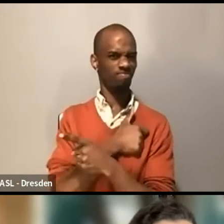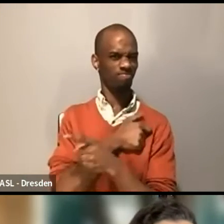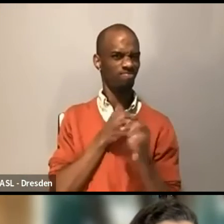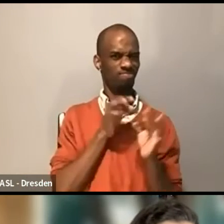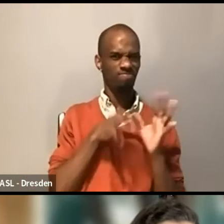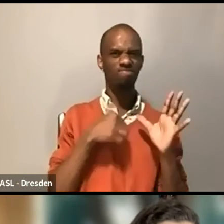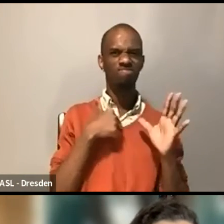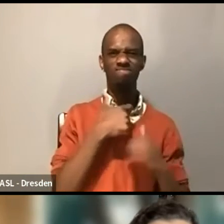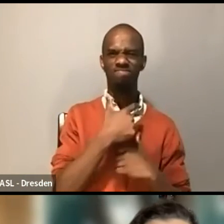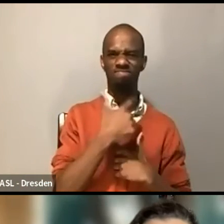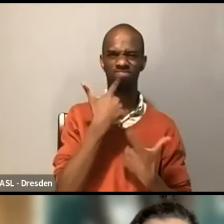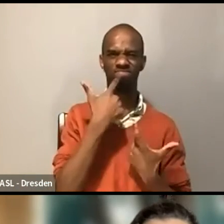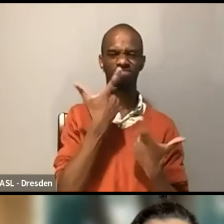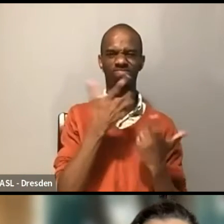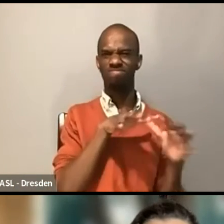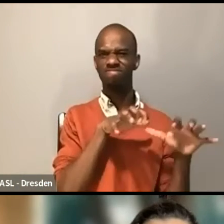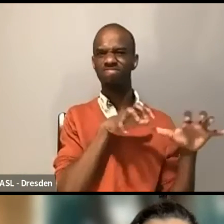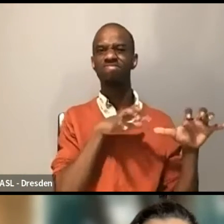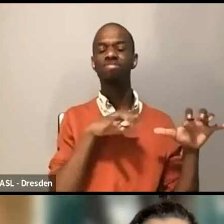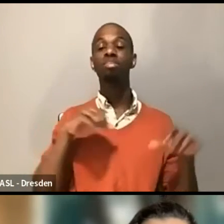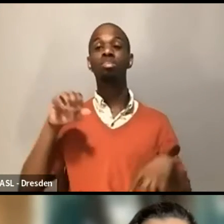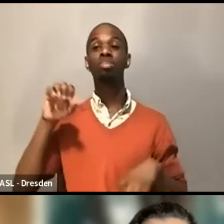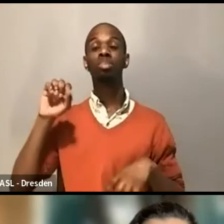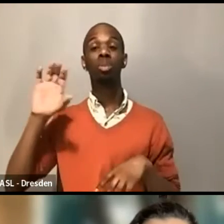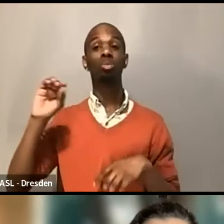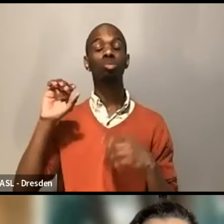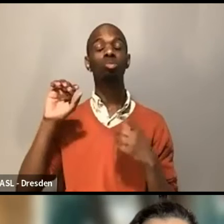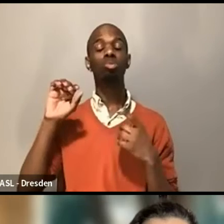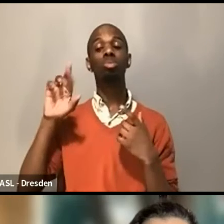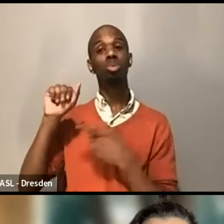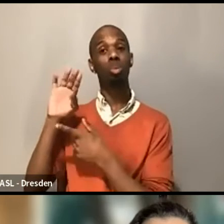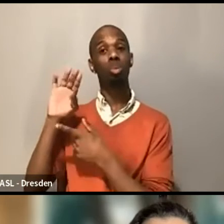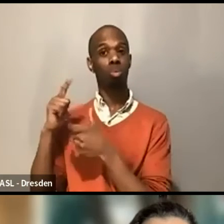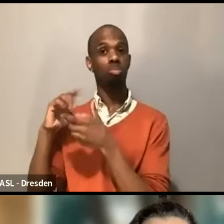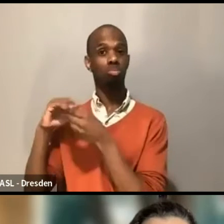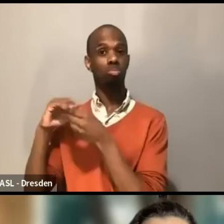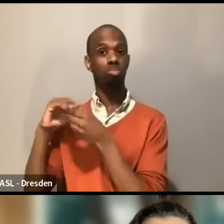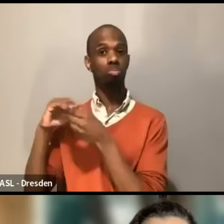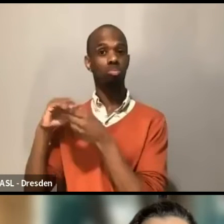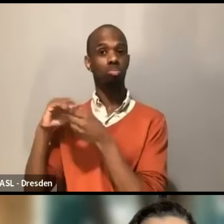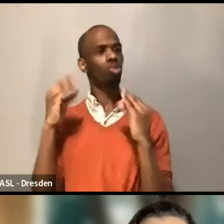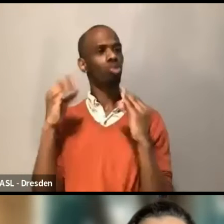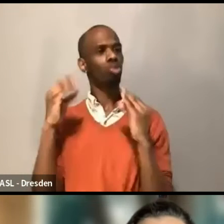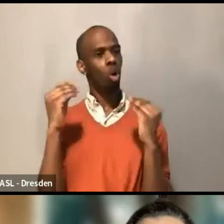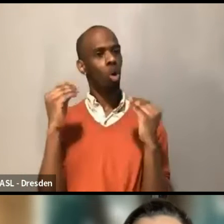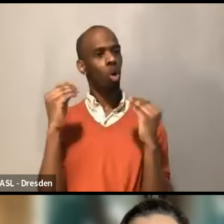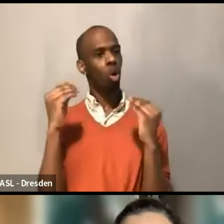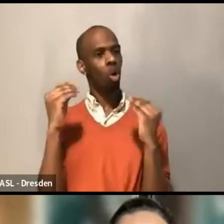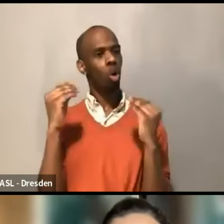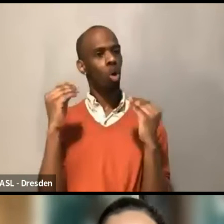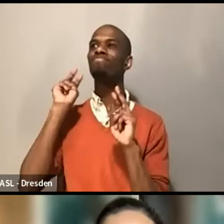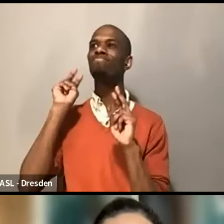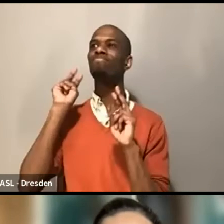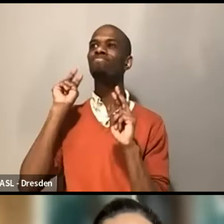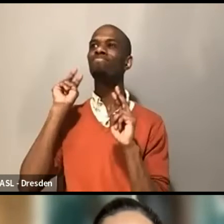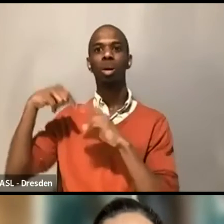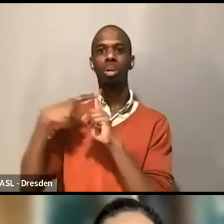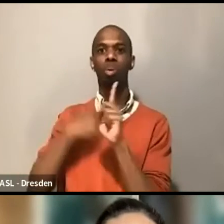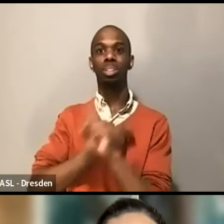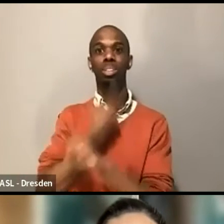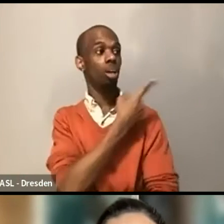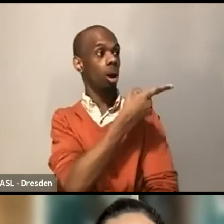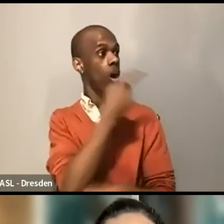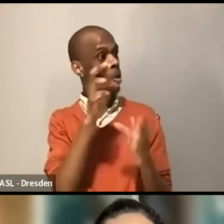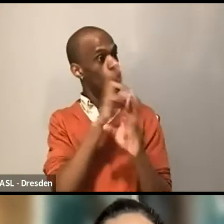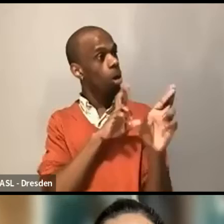affordable as we thought. And we need your help fundraising. And I will say, yes, I'm there. Supporting caregivers is, okay, so this is a question from